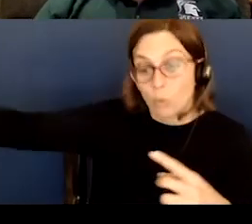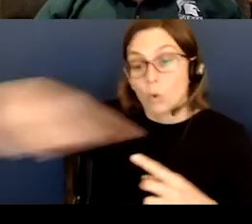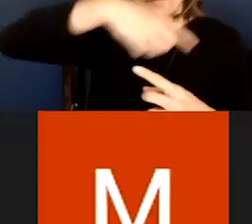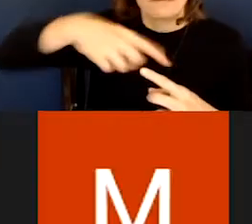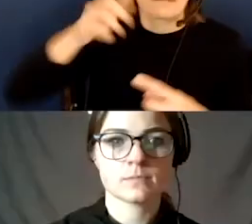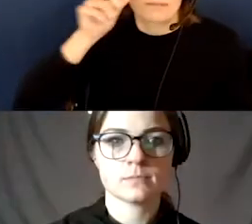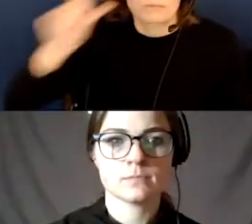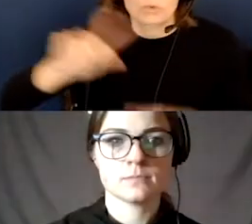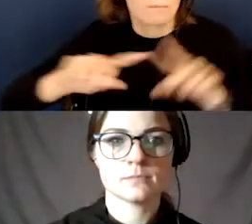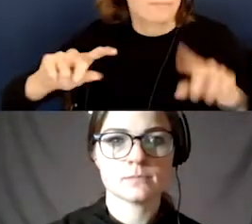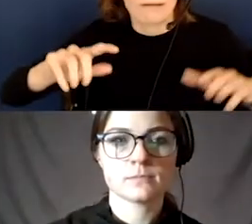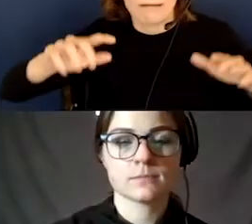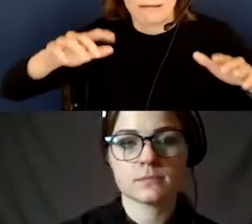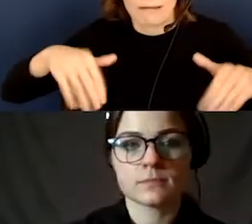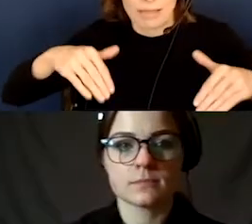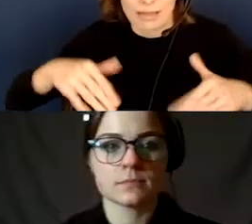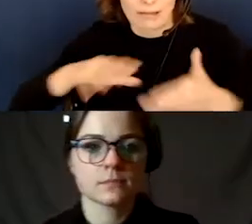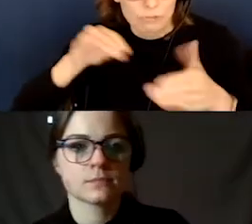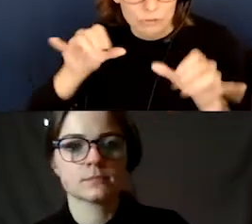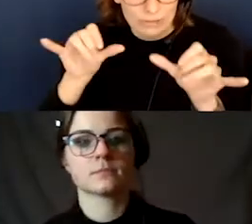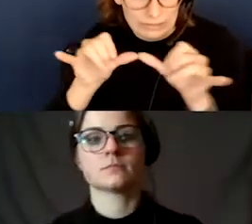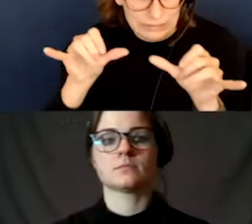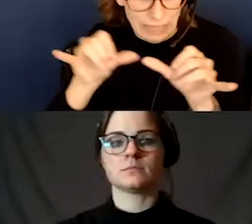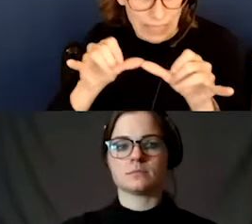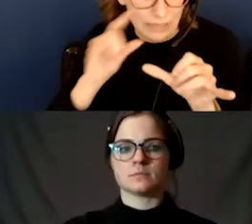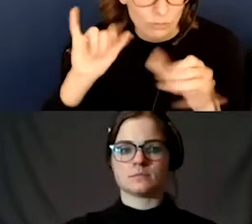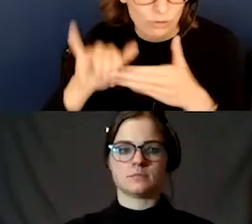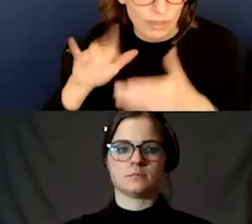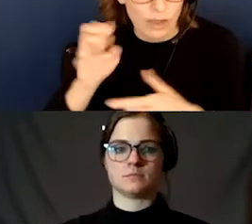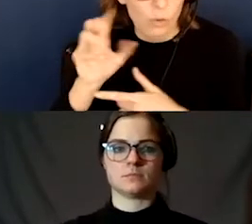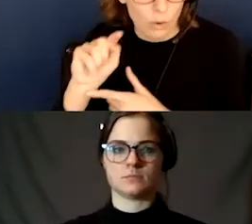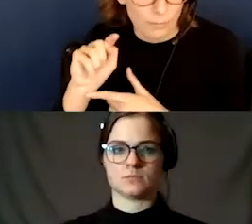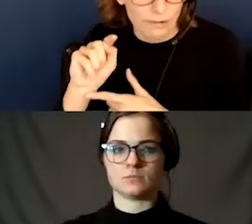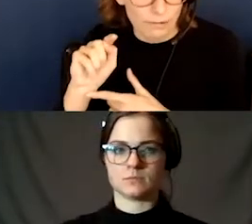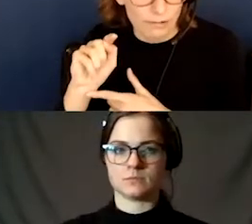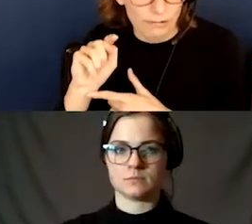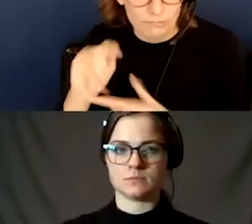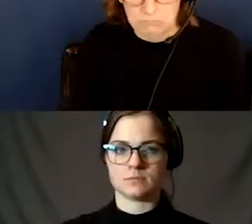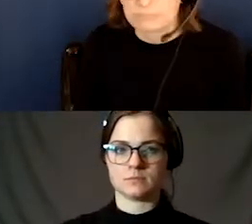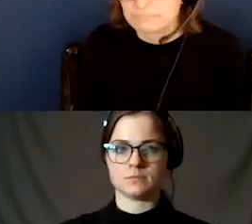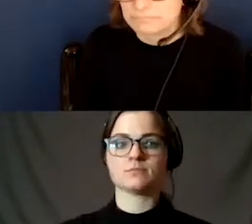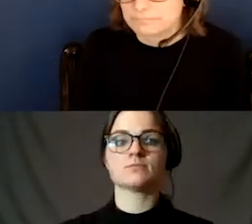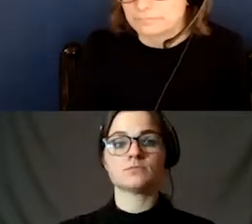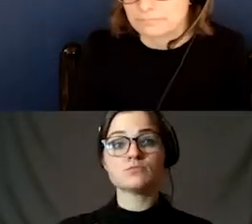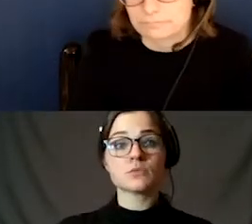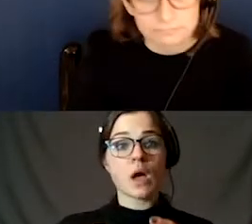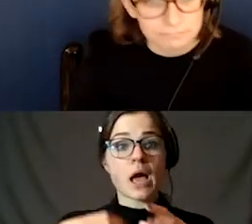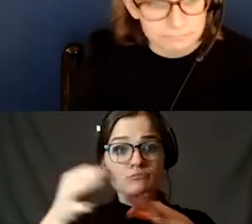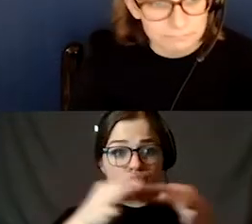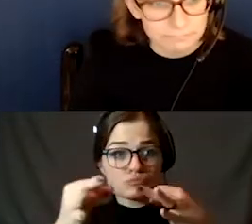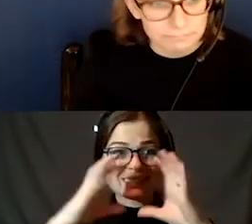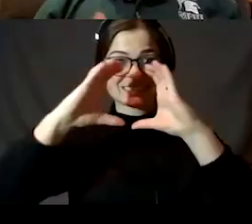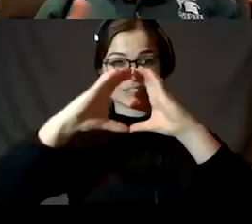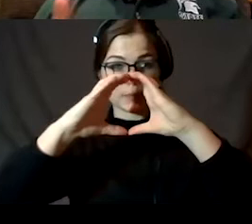haven't learned is the size of the orbit. Okay, so I've described it's elliptical, but how far away is the moon